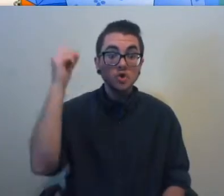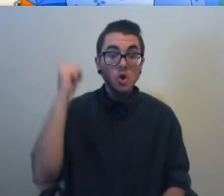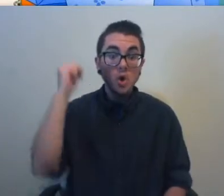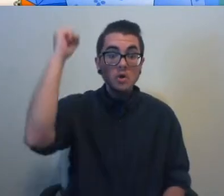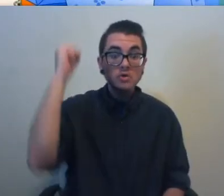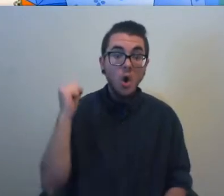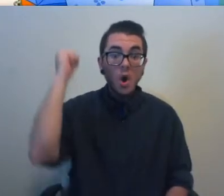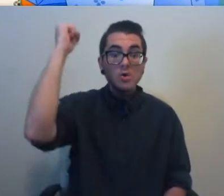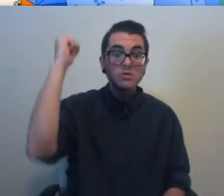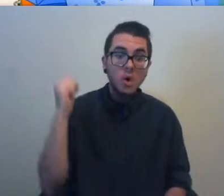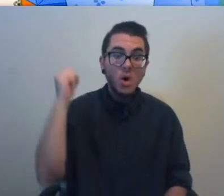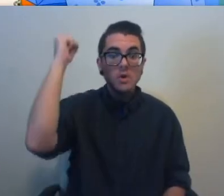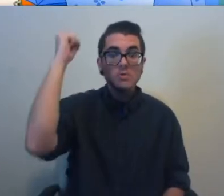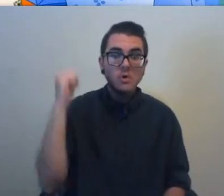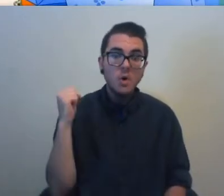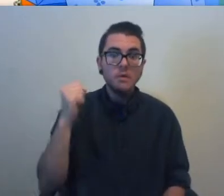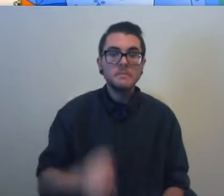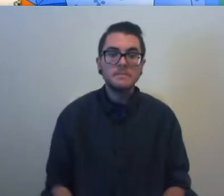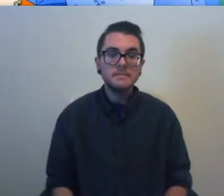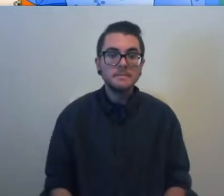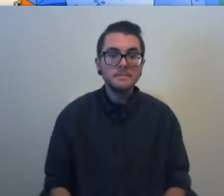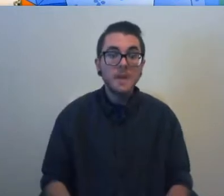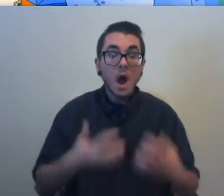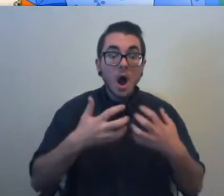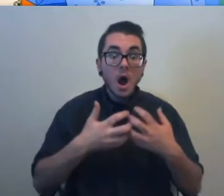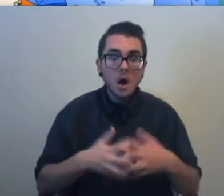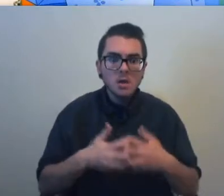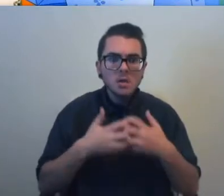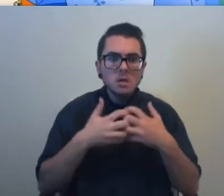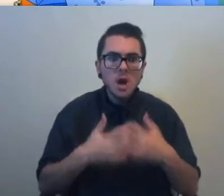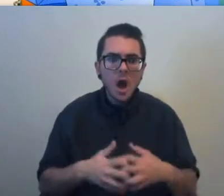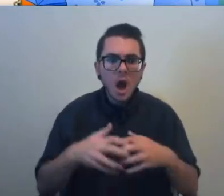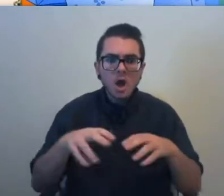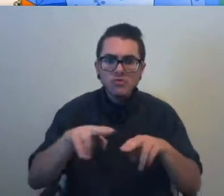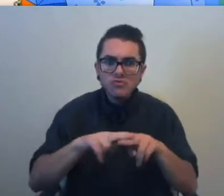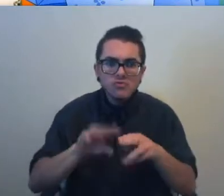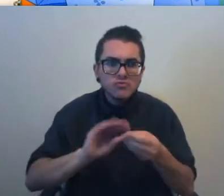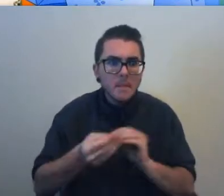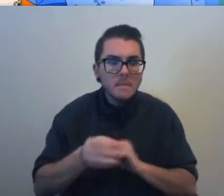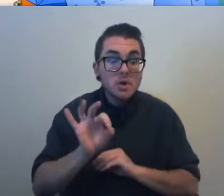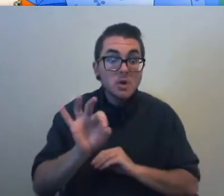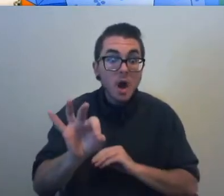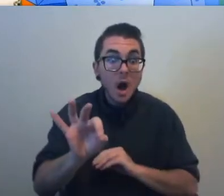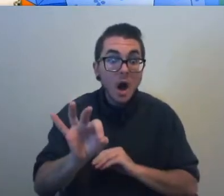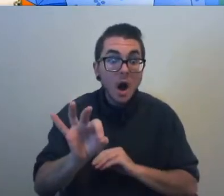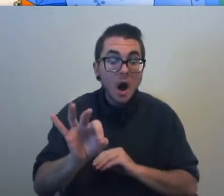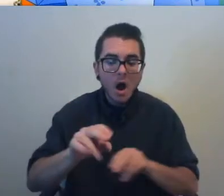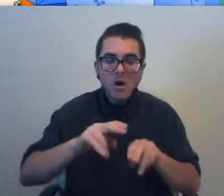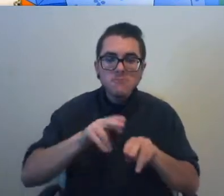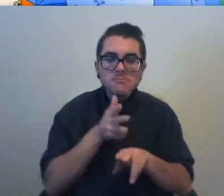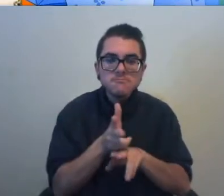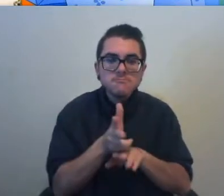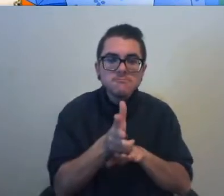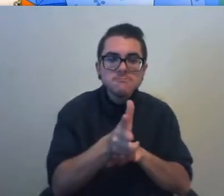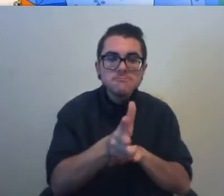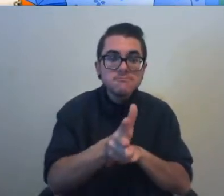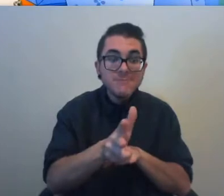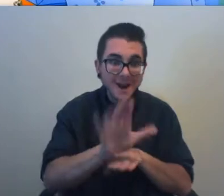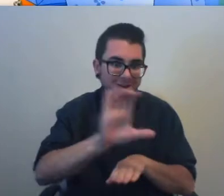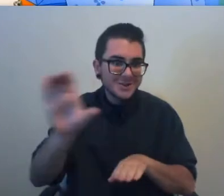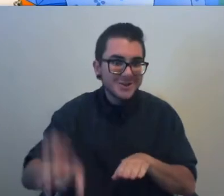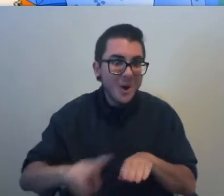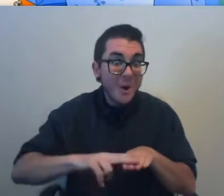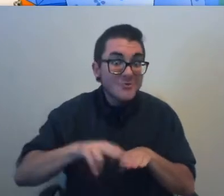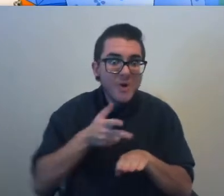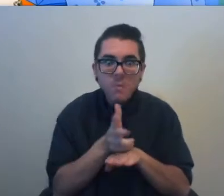Choo-choo! Choo-choo! Choo-choo! Engine, engine, number nine. Going down Chicago line. If